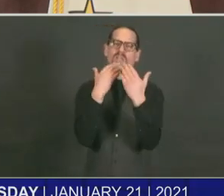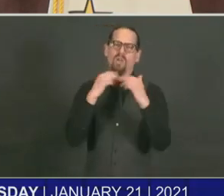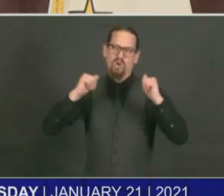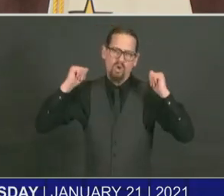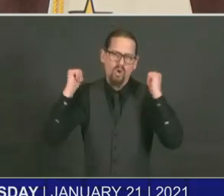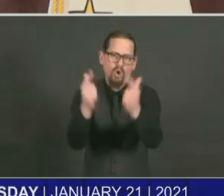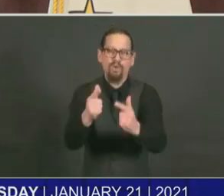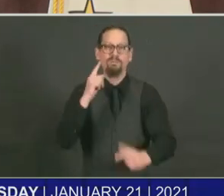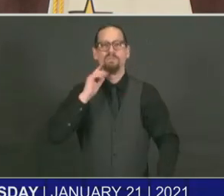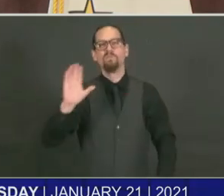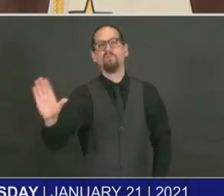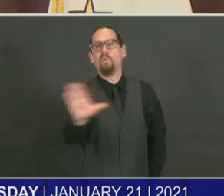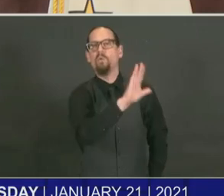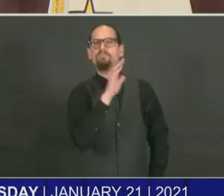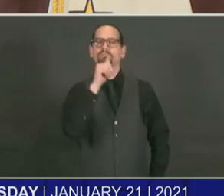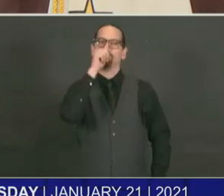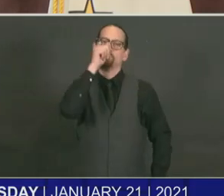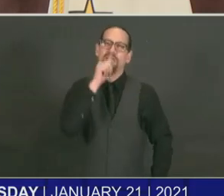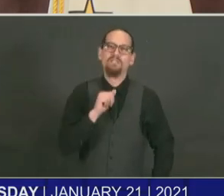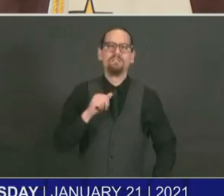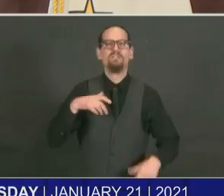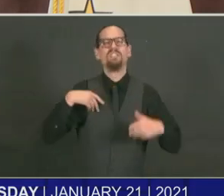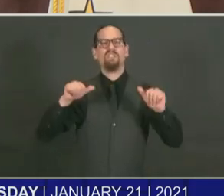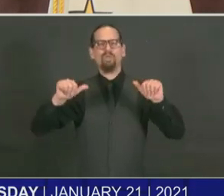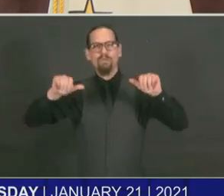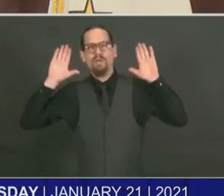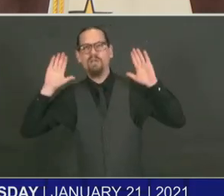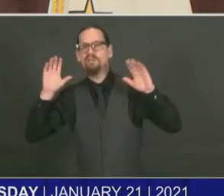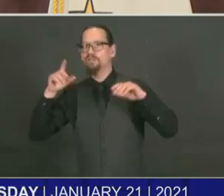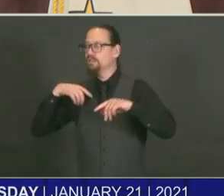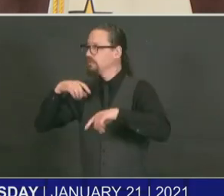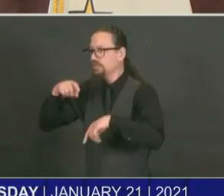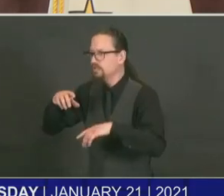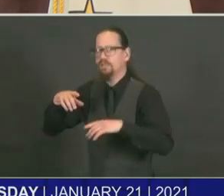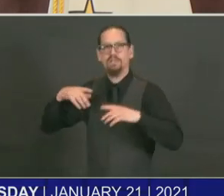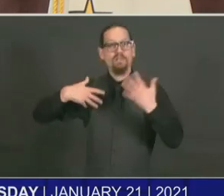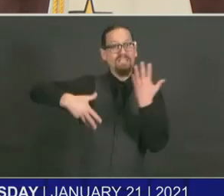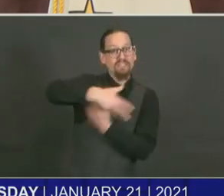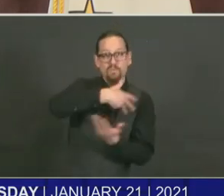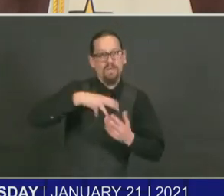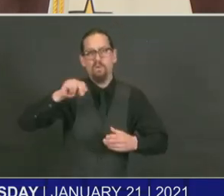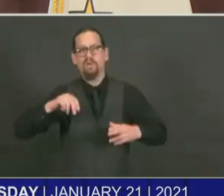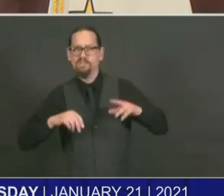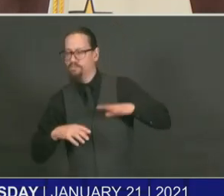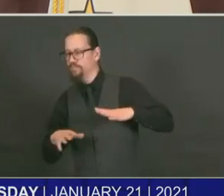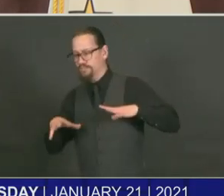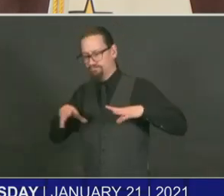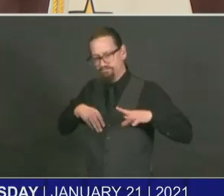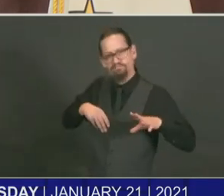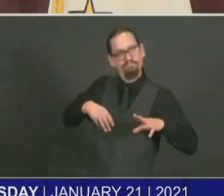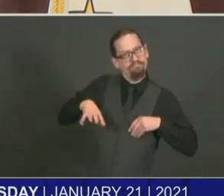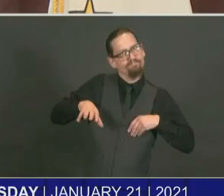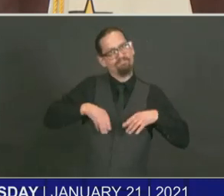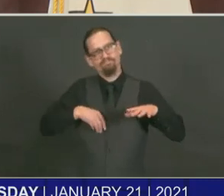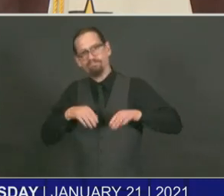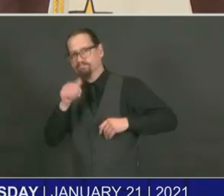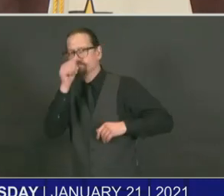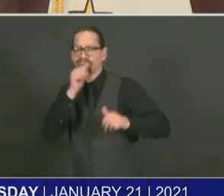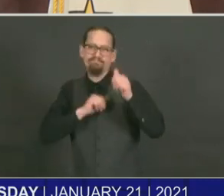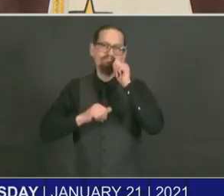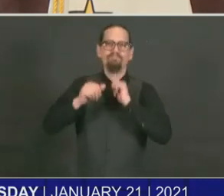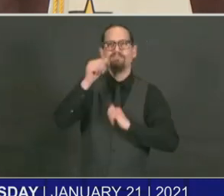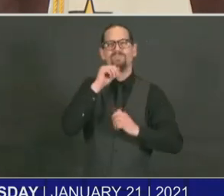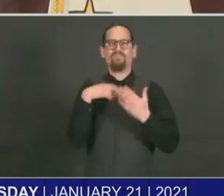and your focus on working with us to get to this point. We need to keep it going for a little while